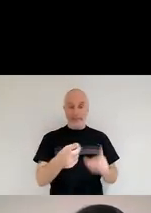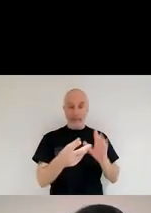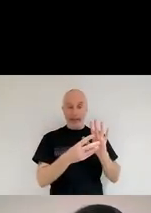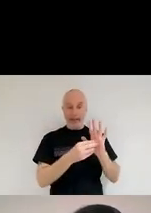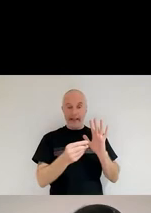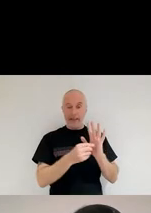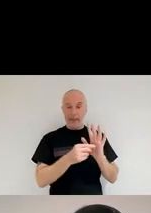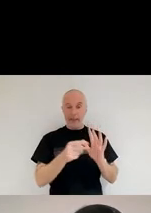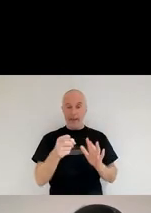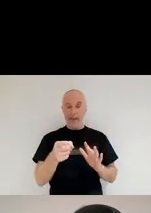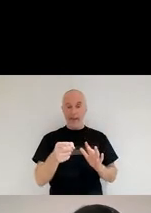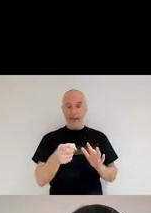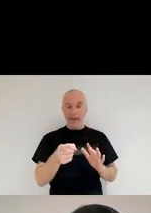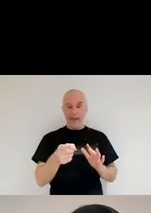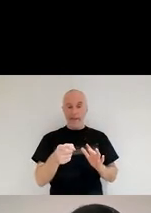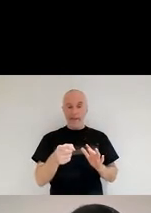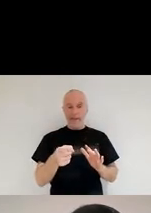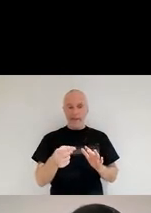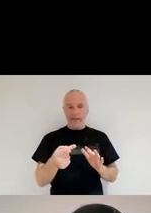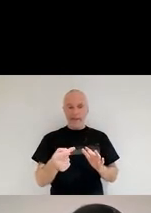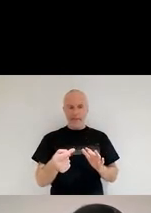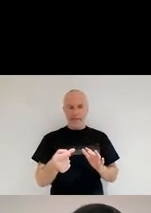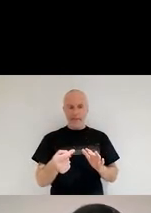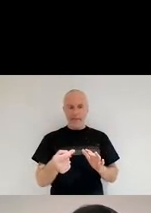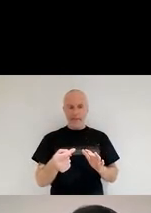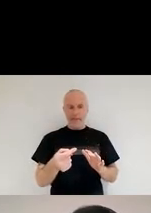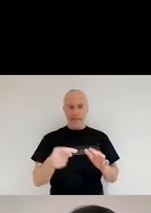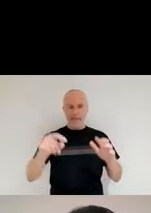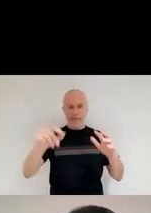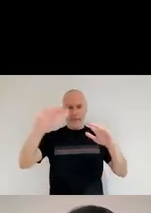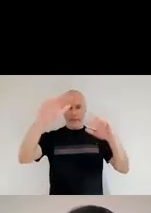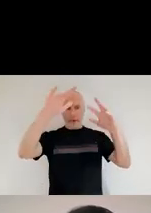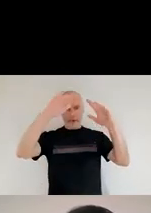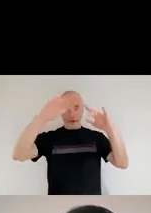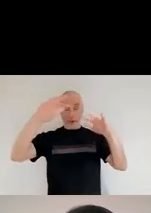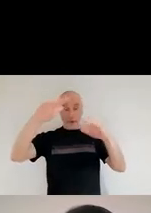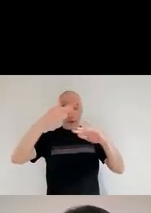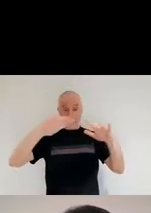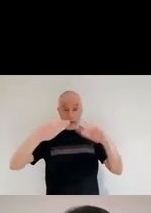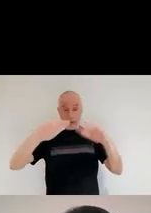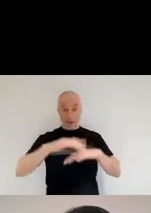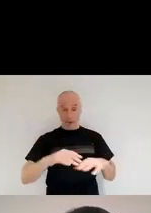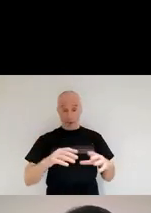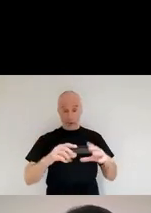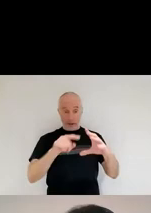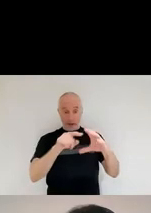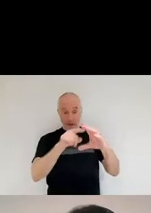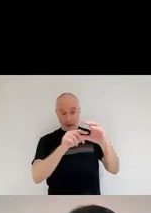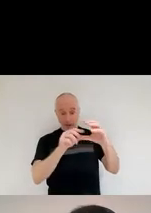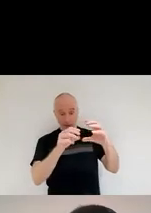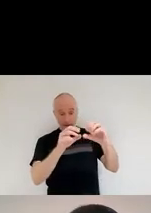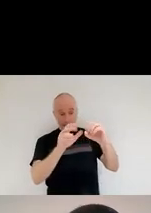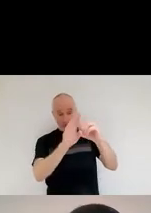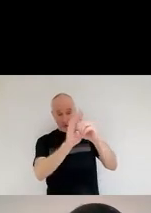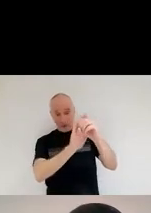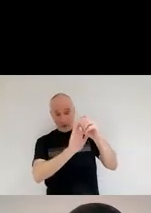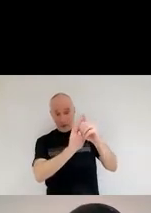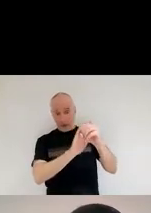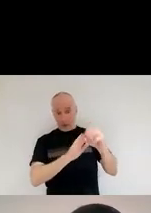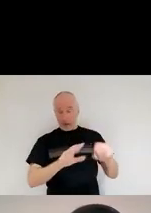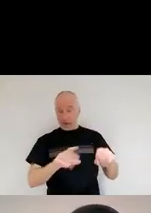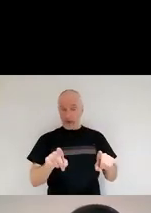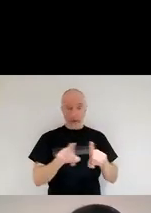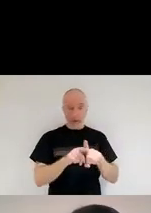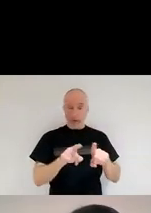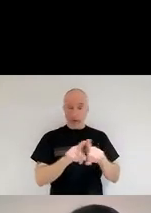mantle that was around around the dust streams? Well, they are incredibly important because they are like mini